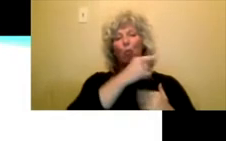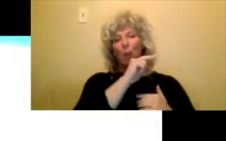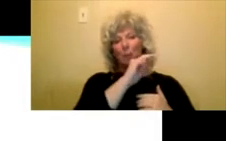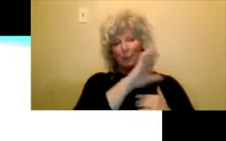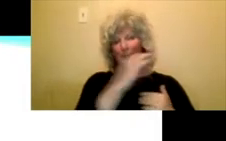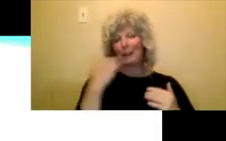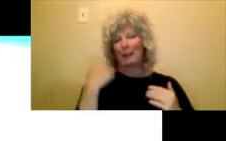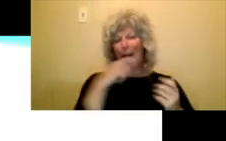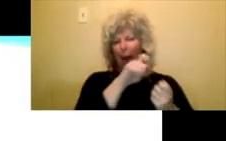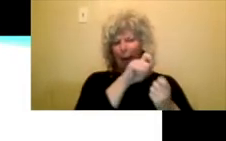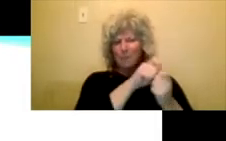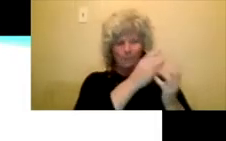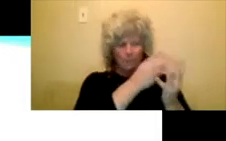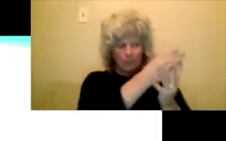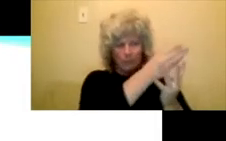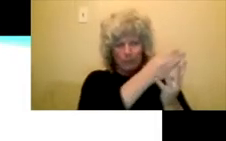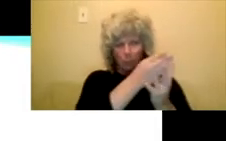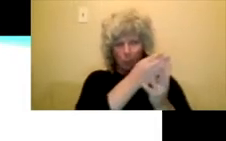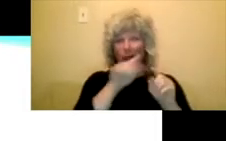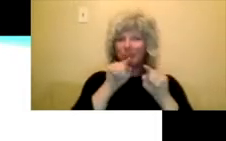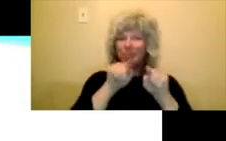any kind of discipline.